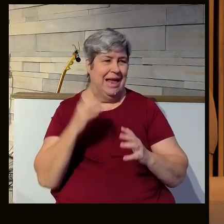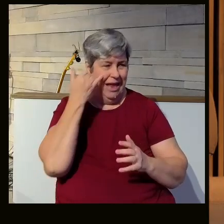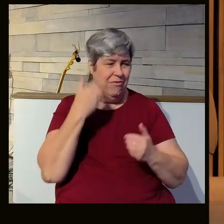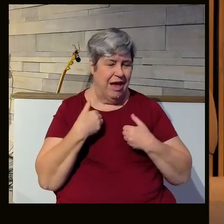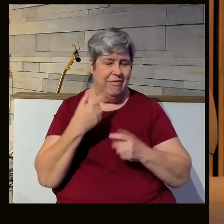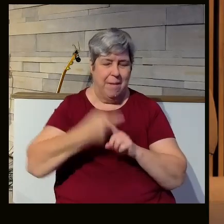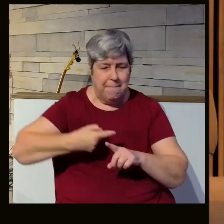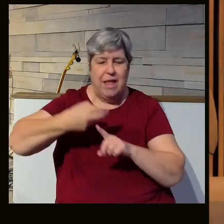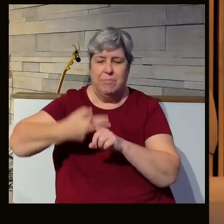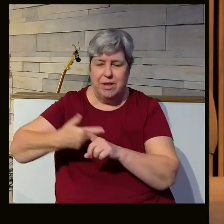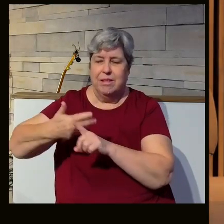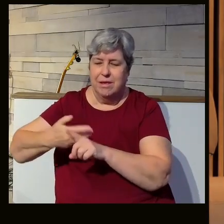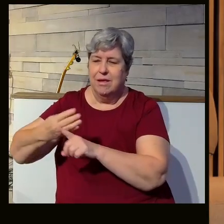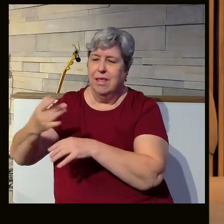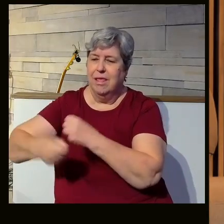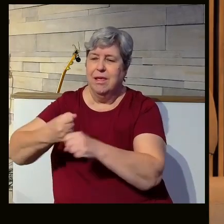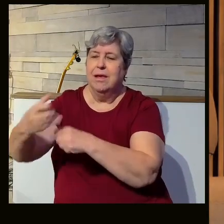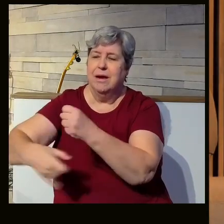having that month after month, year after year.